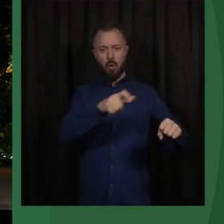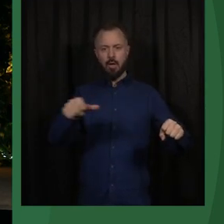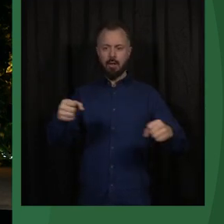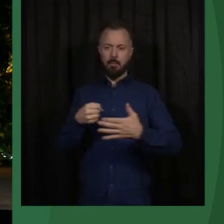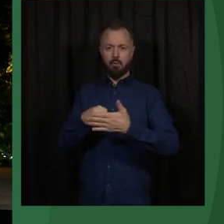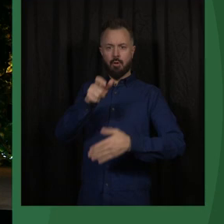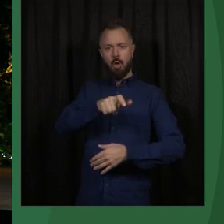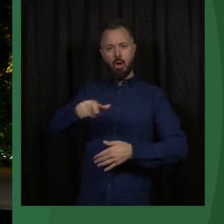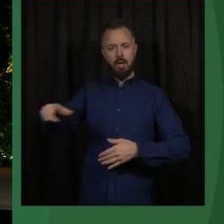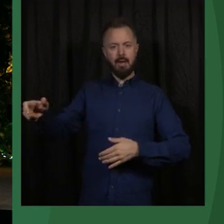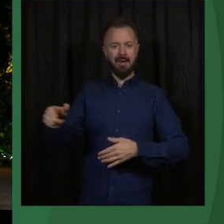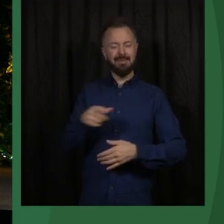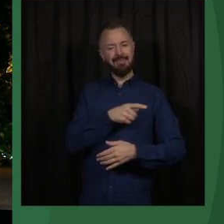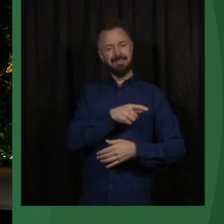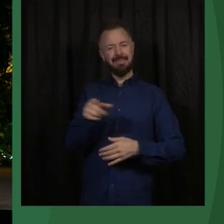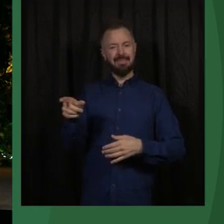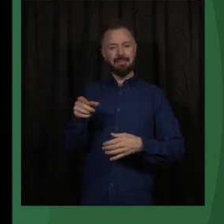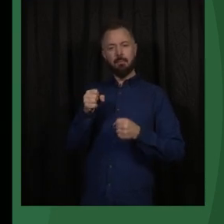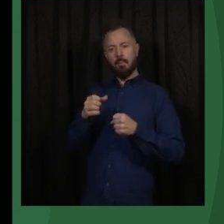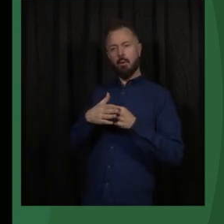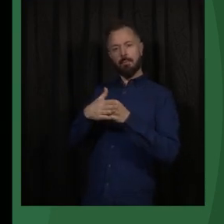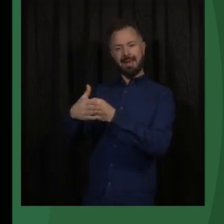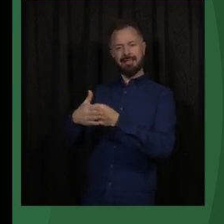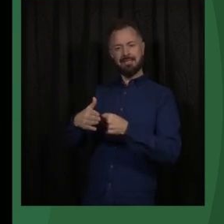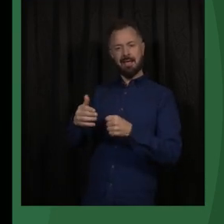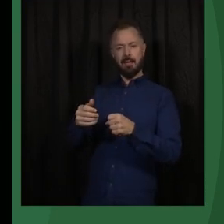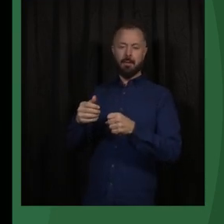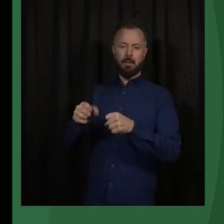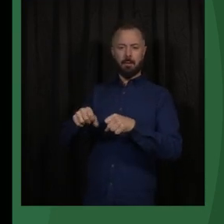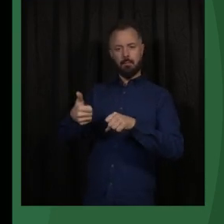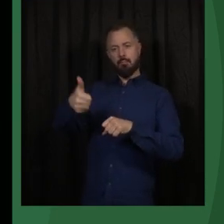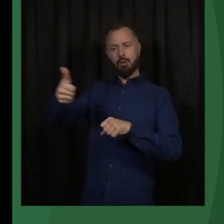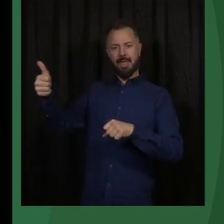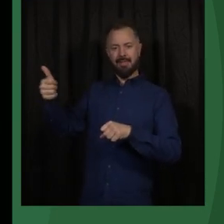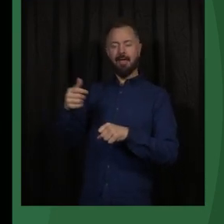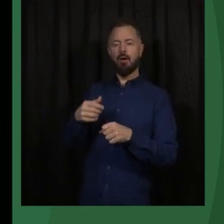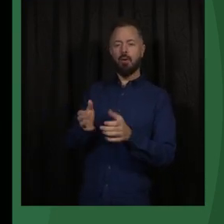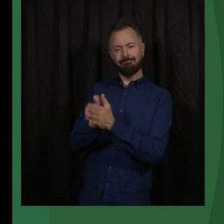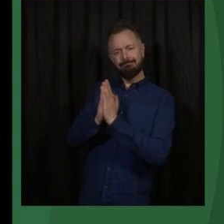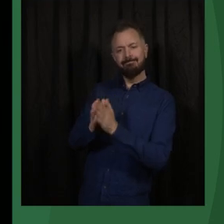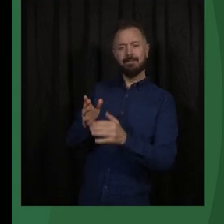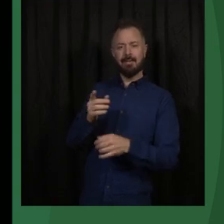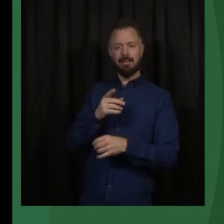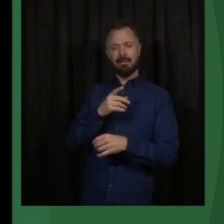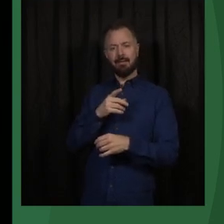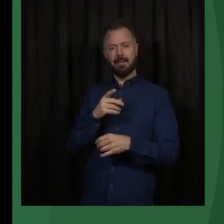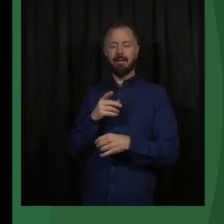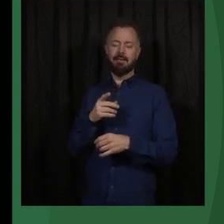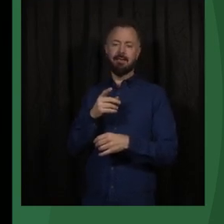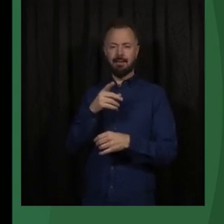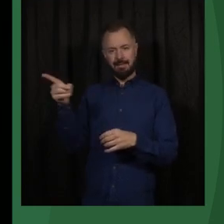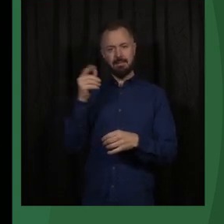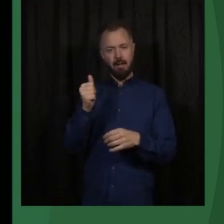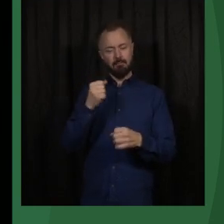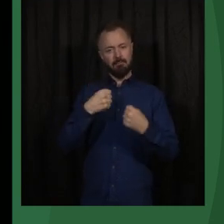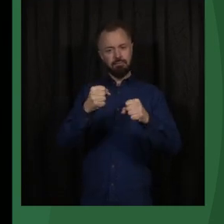they should put pressure on on governments to to have them repeal non-democratic legislation.